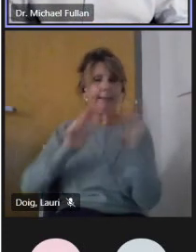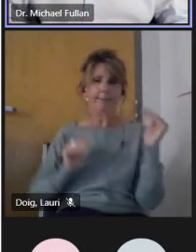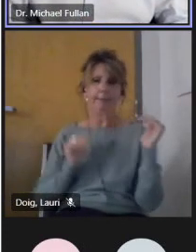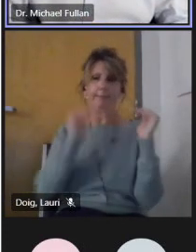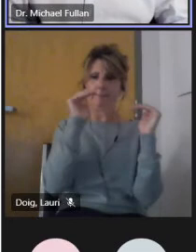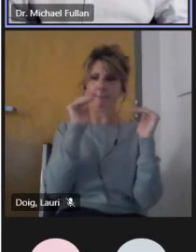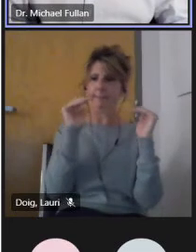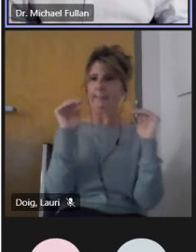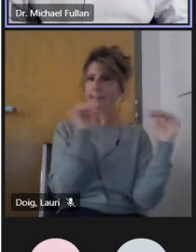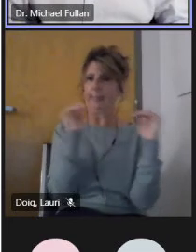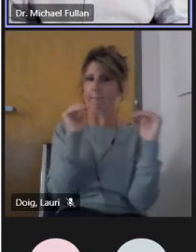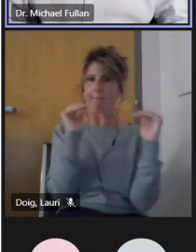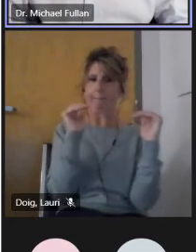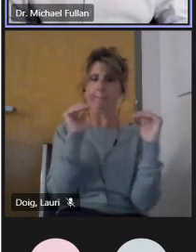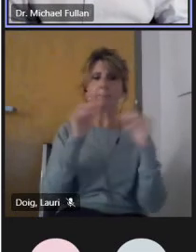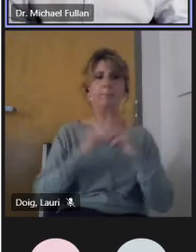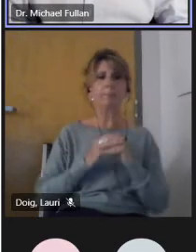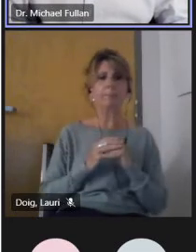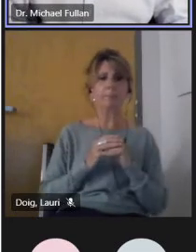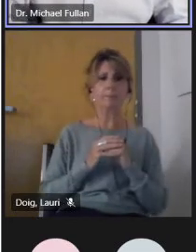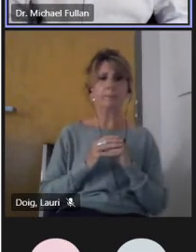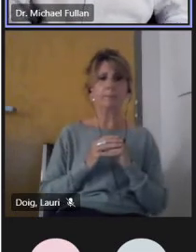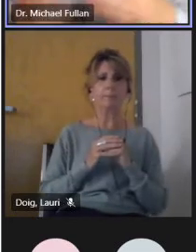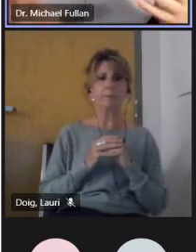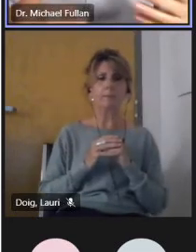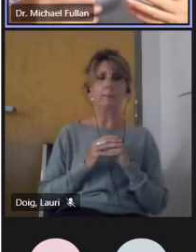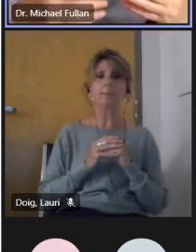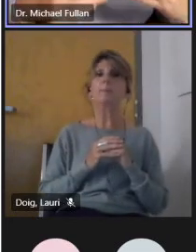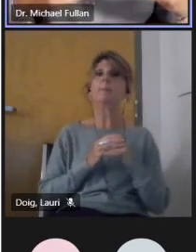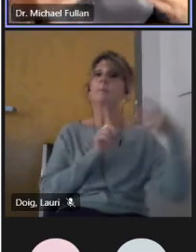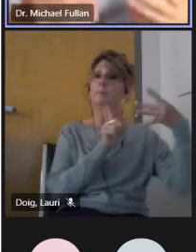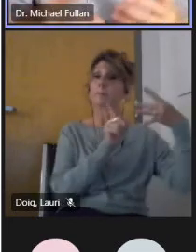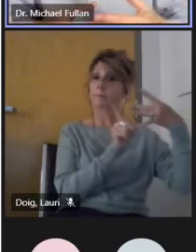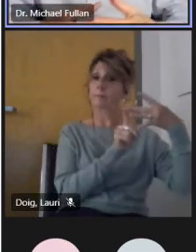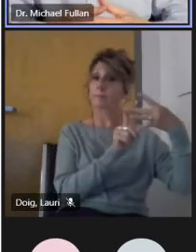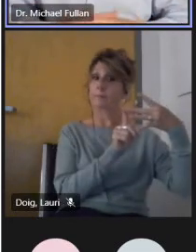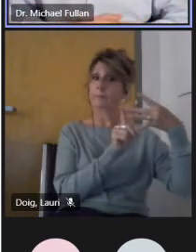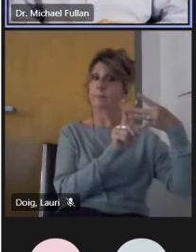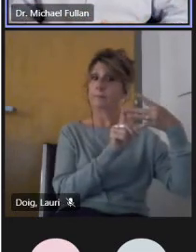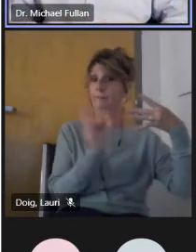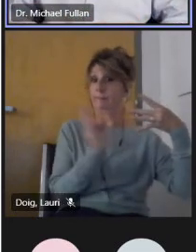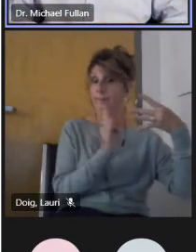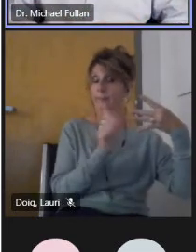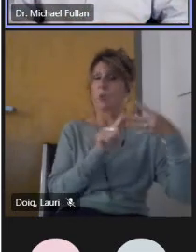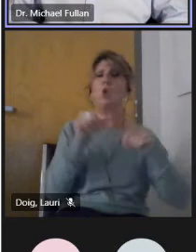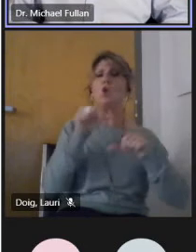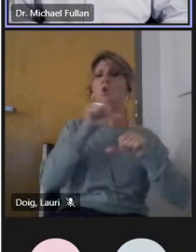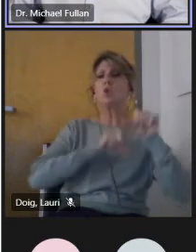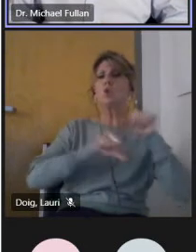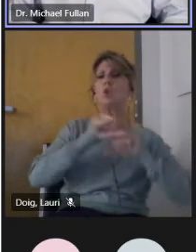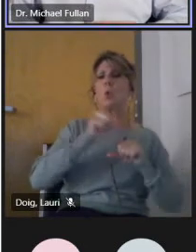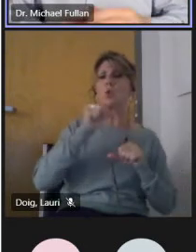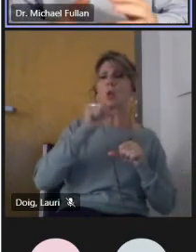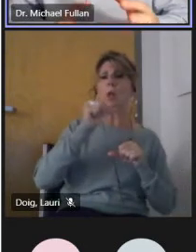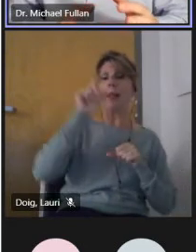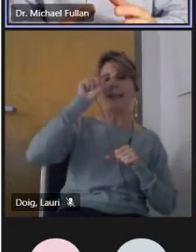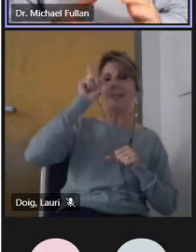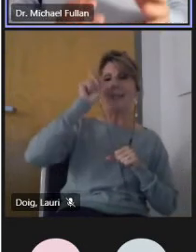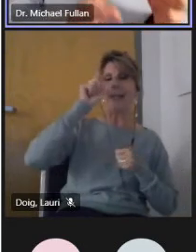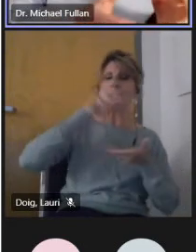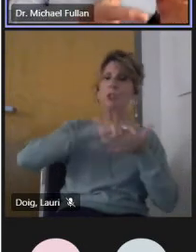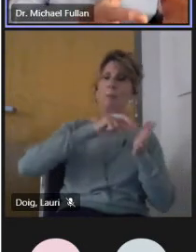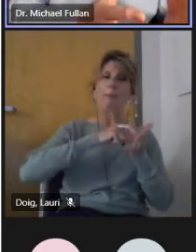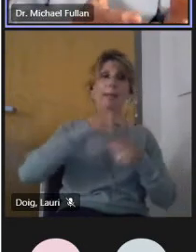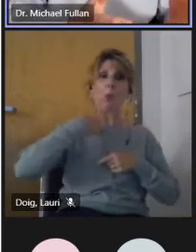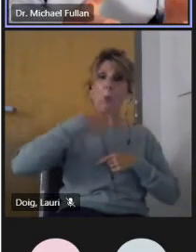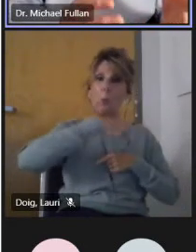intelligence, which is the collaboration. It's the way in which people learn from each other. It's the essence